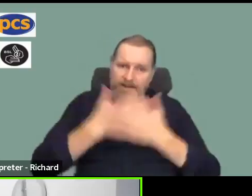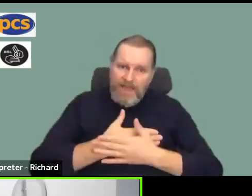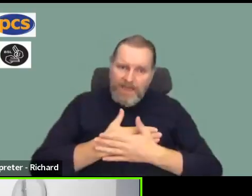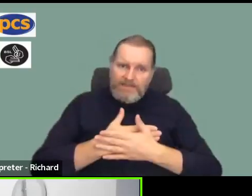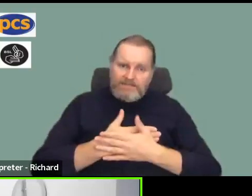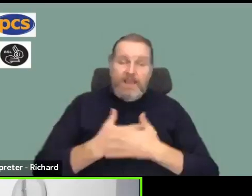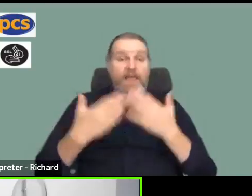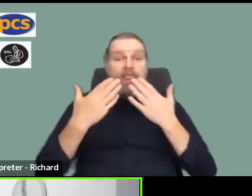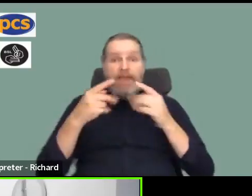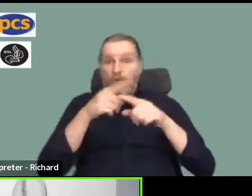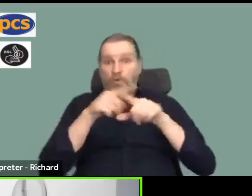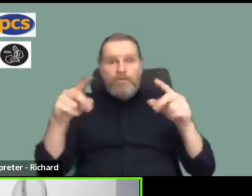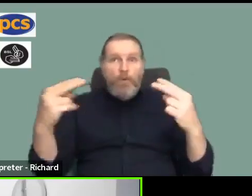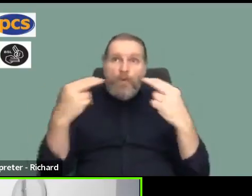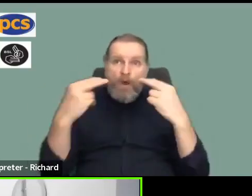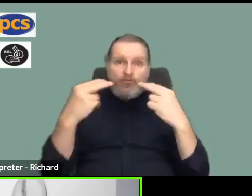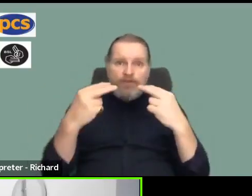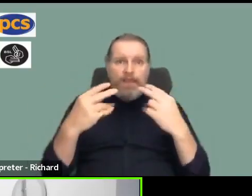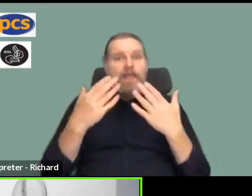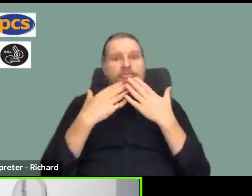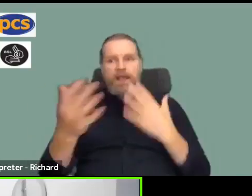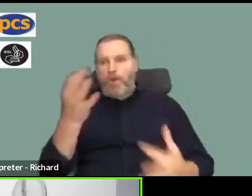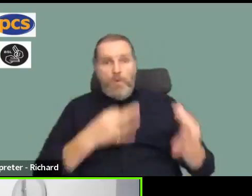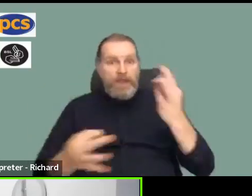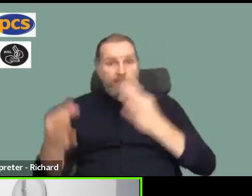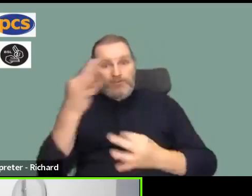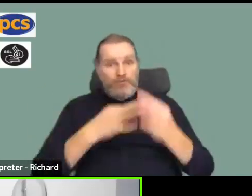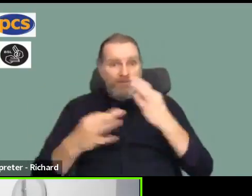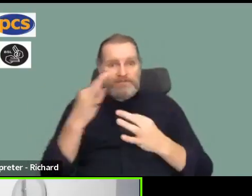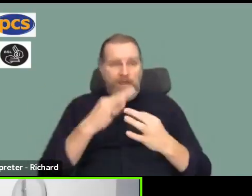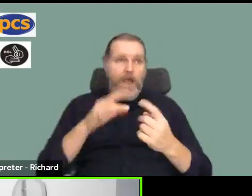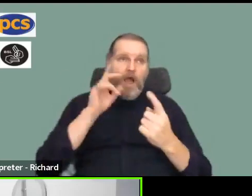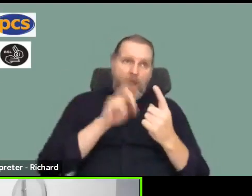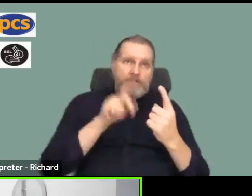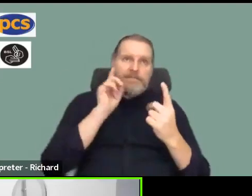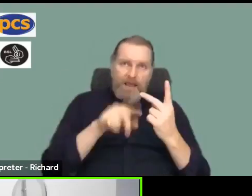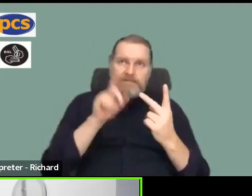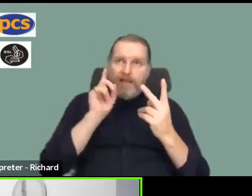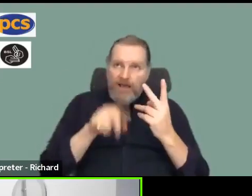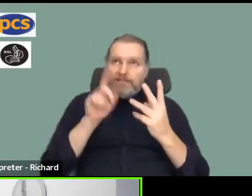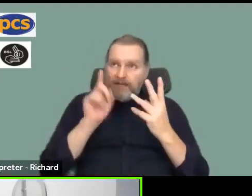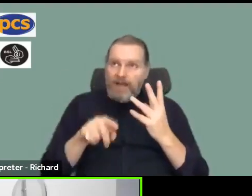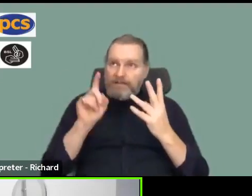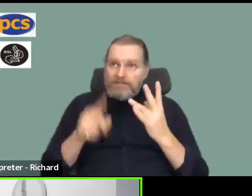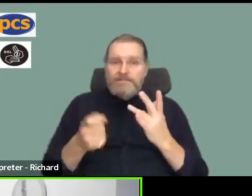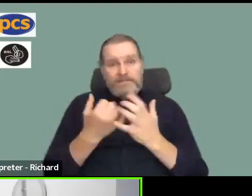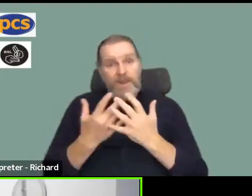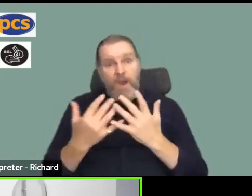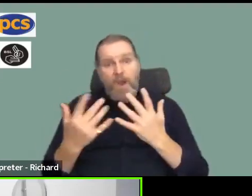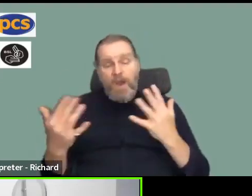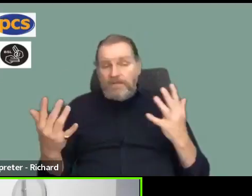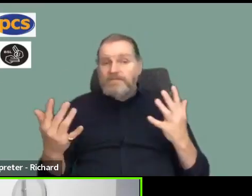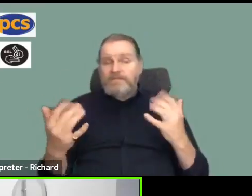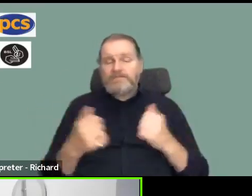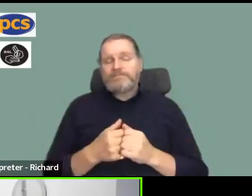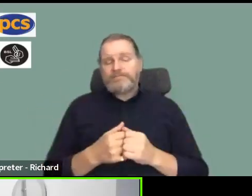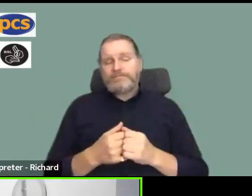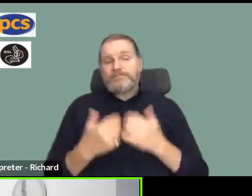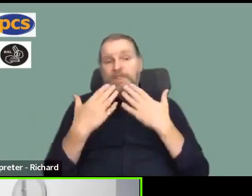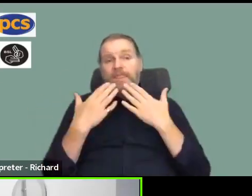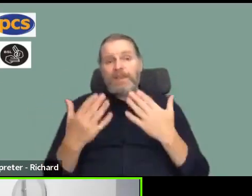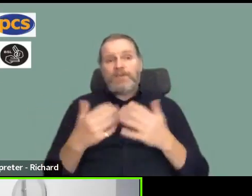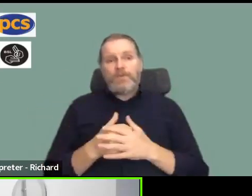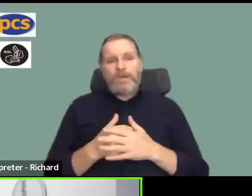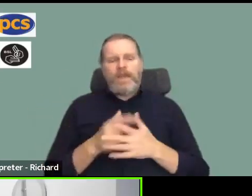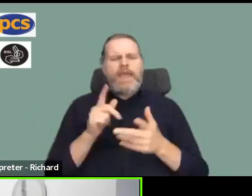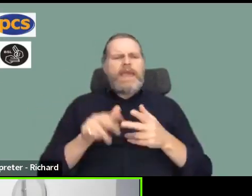for everybody that asked a question I hope we got through pretty much all of them I think that came to me if there was